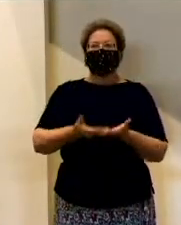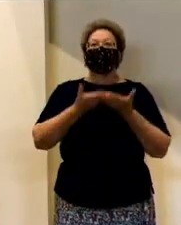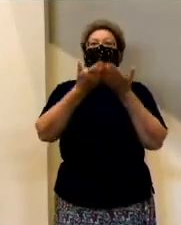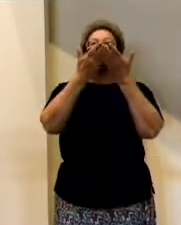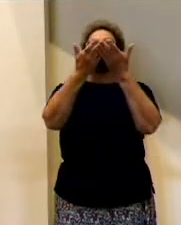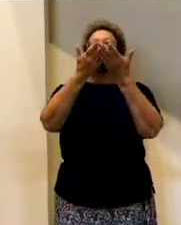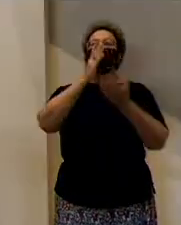Amen.